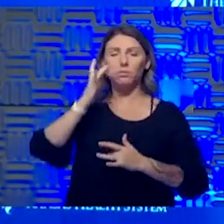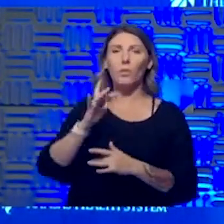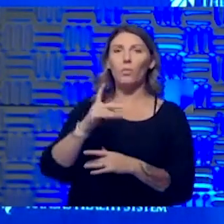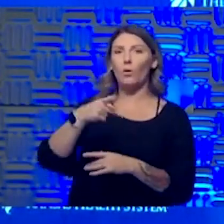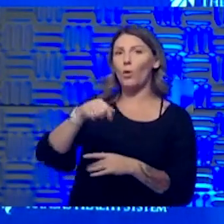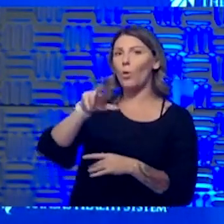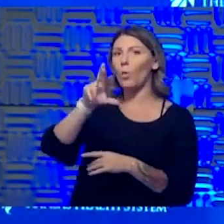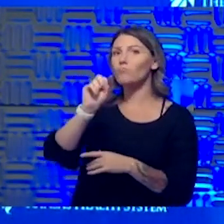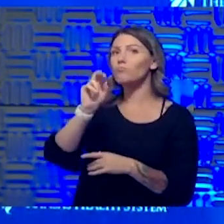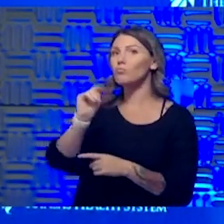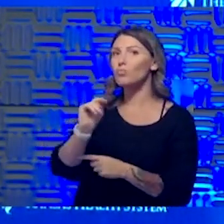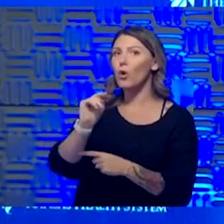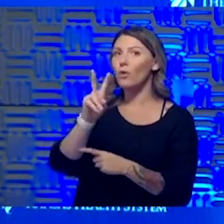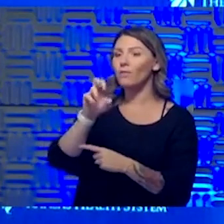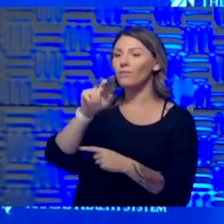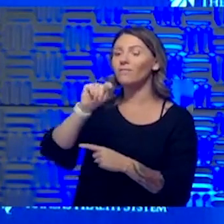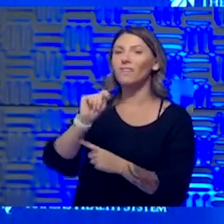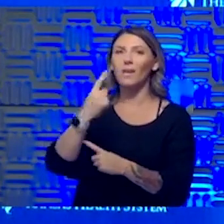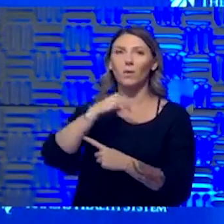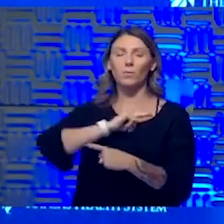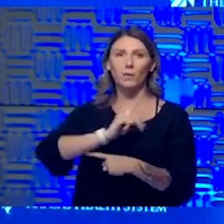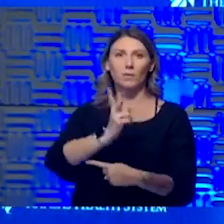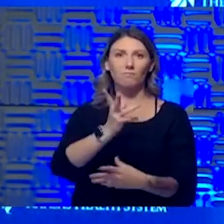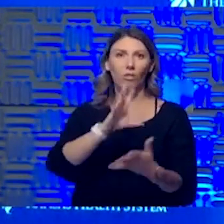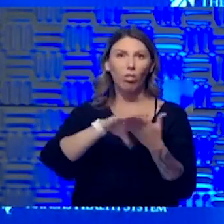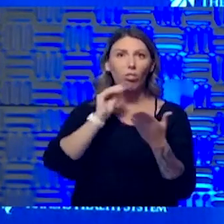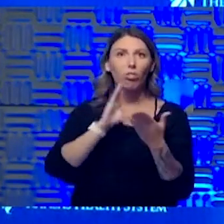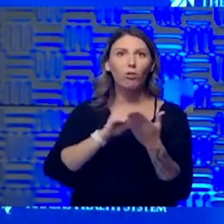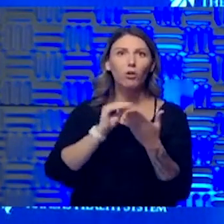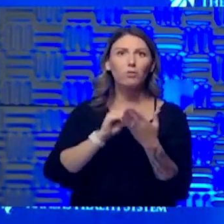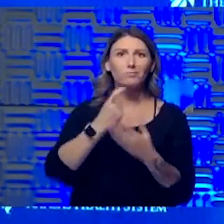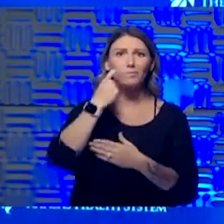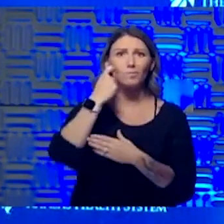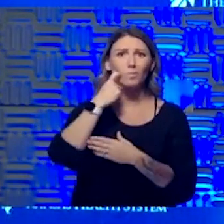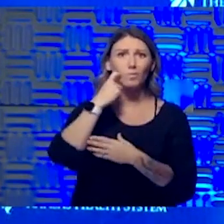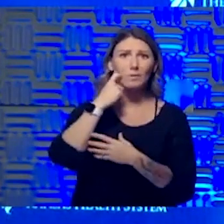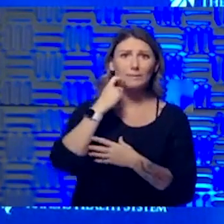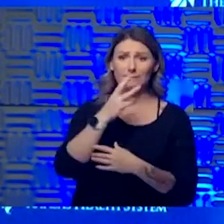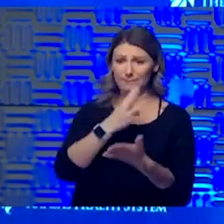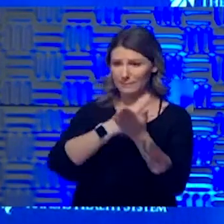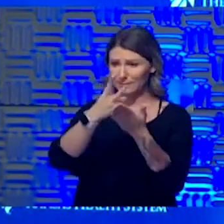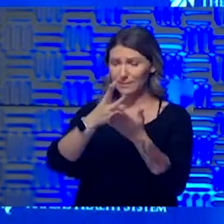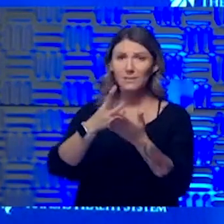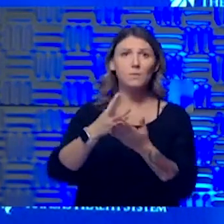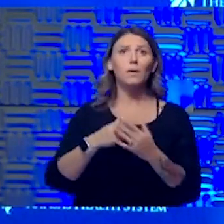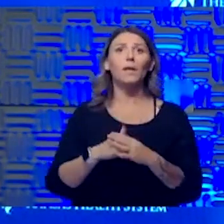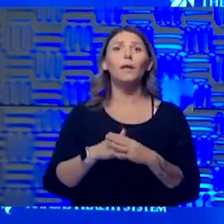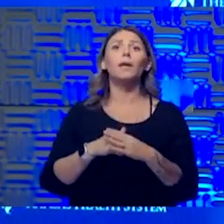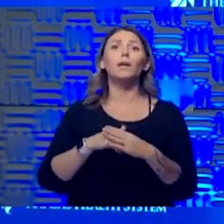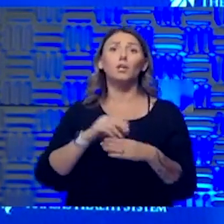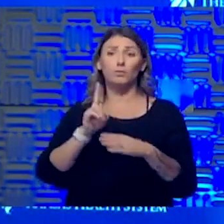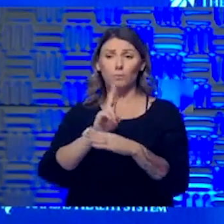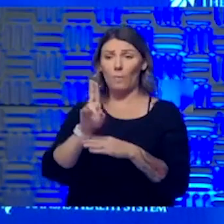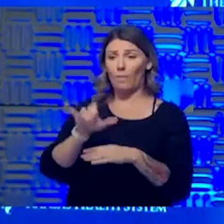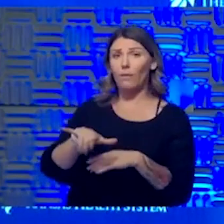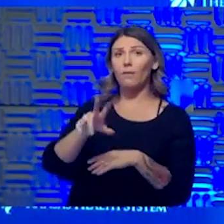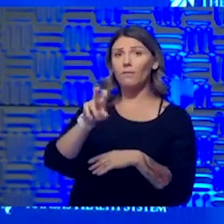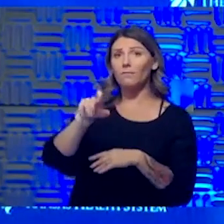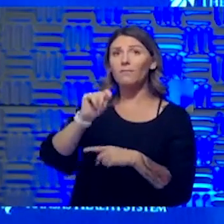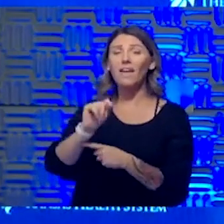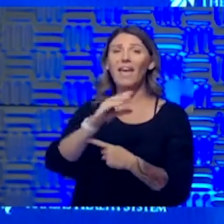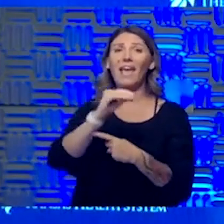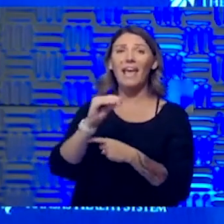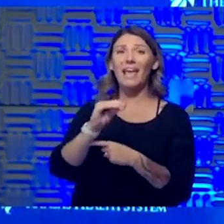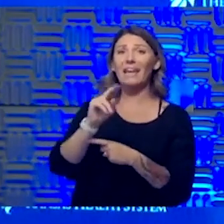we, we've learned, you in the last six to eight weeks, we've learned a ton. And I think prone ventilation using anticoagulation and some